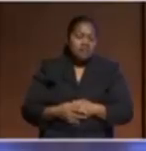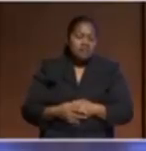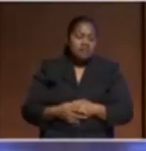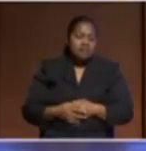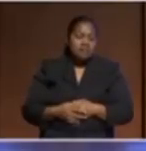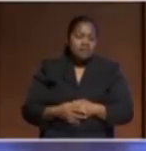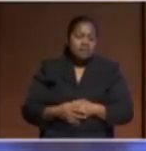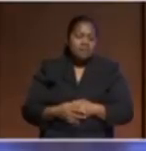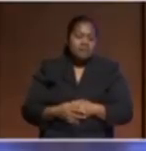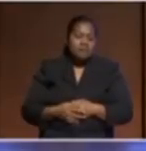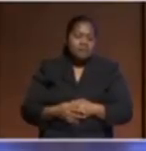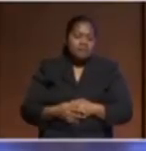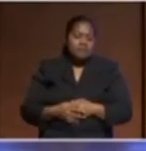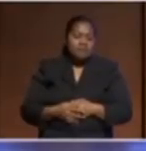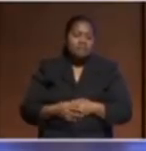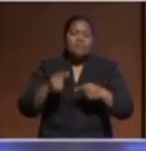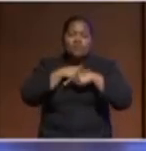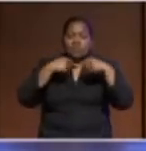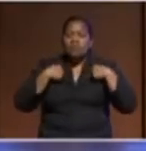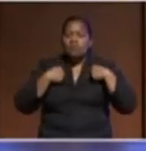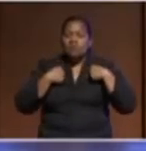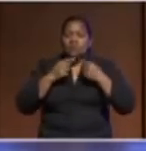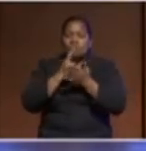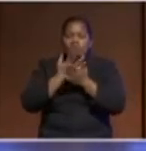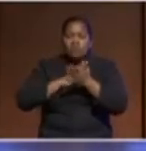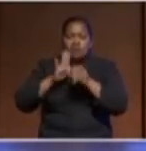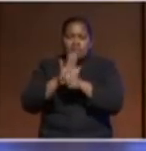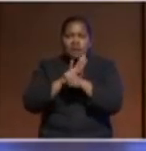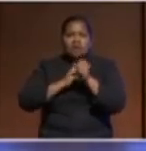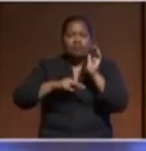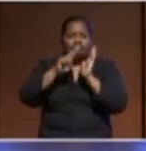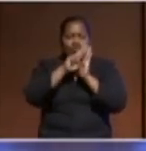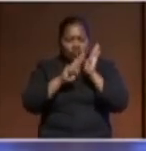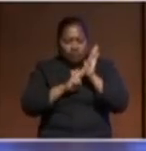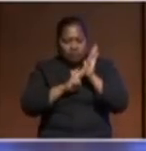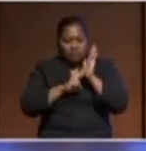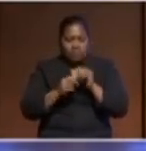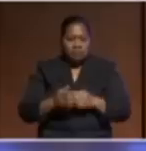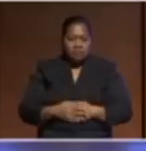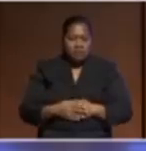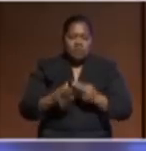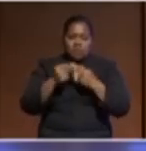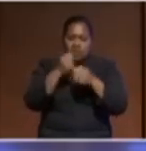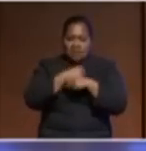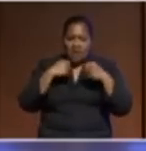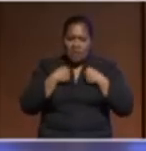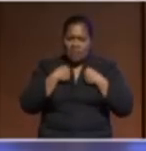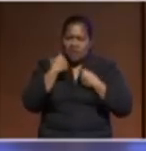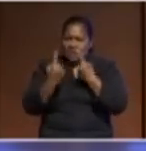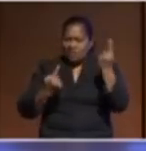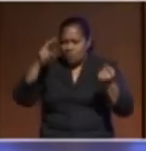formulating the regulations with the international seabed authority and our individual sovereign nations then